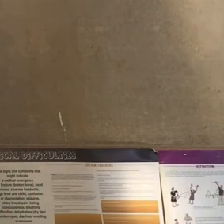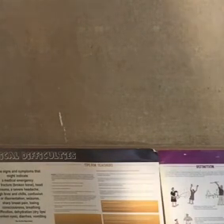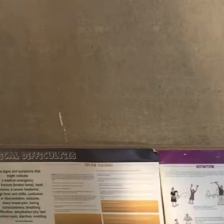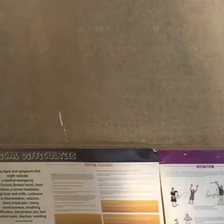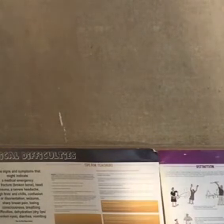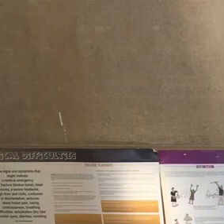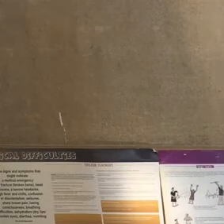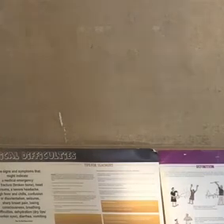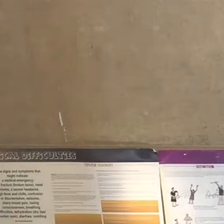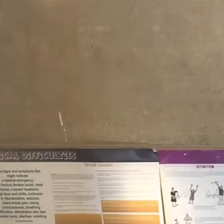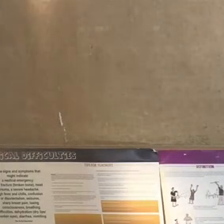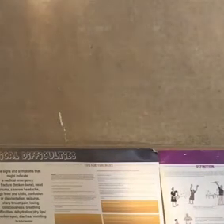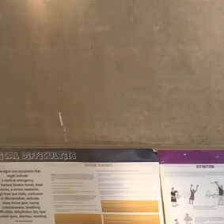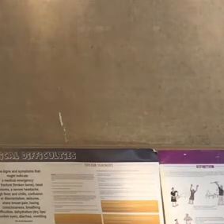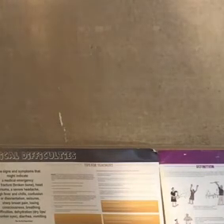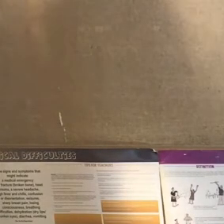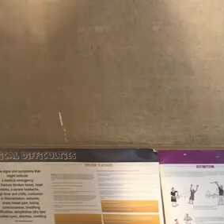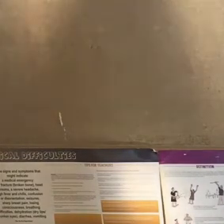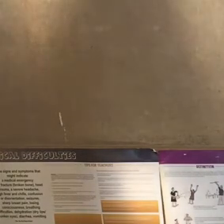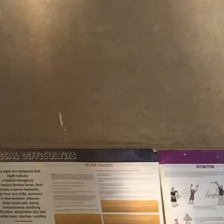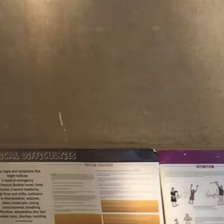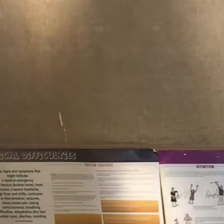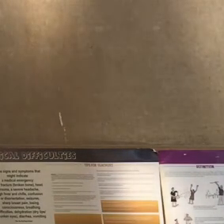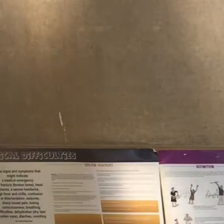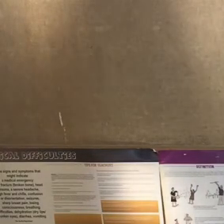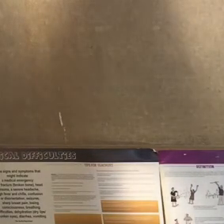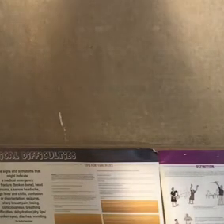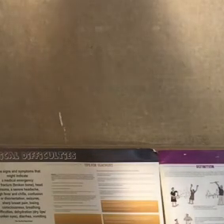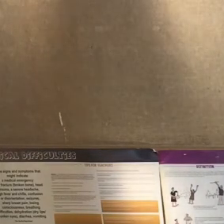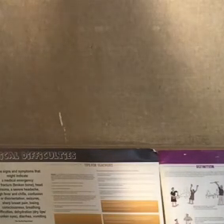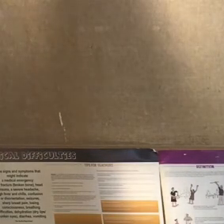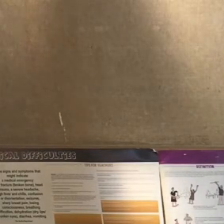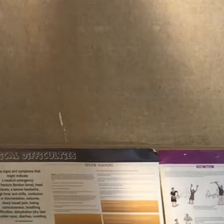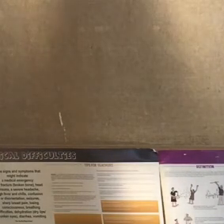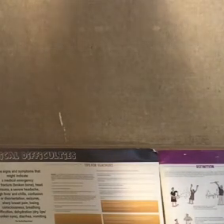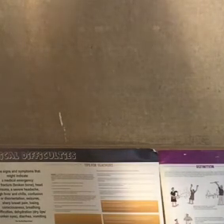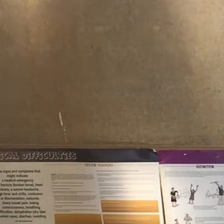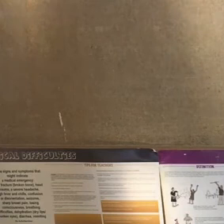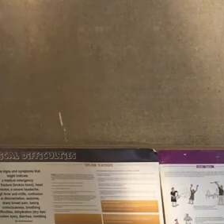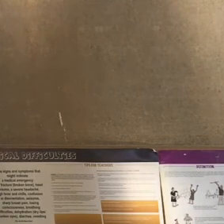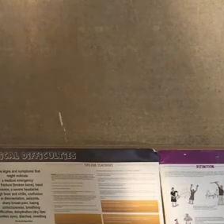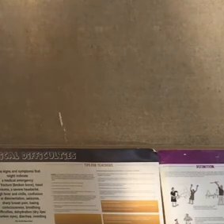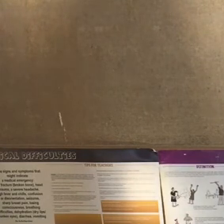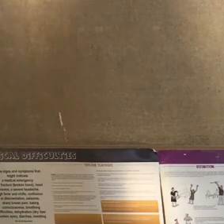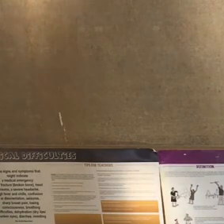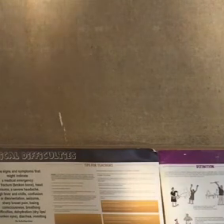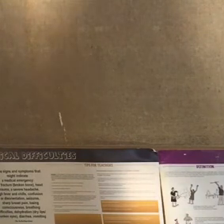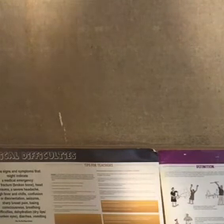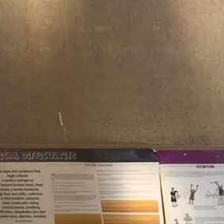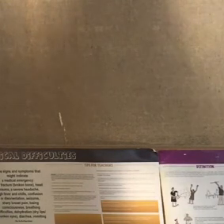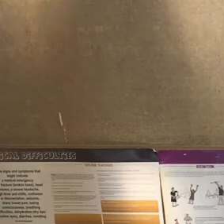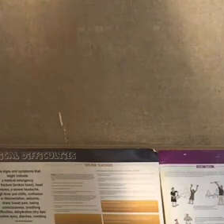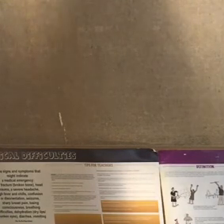so up to now we are only here for two weeks meaning we are busy with two most of the parents